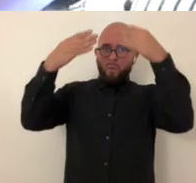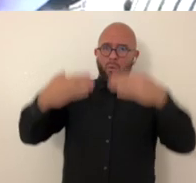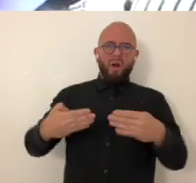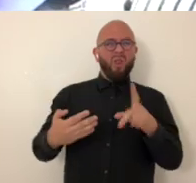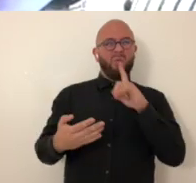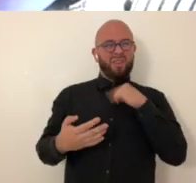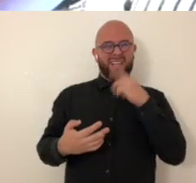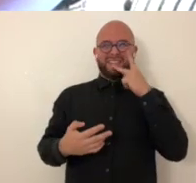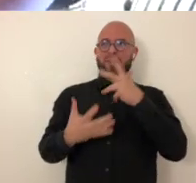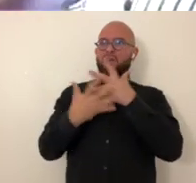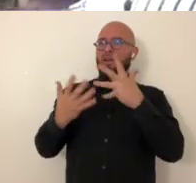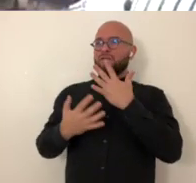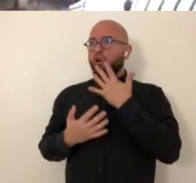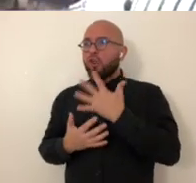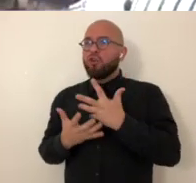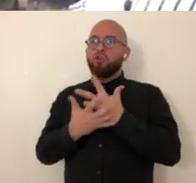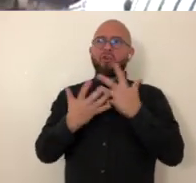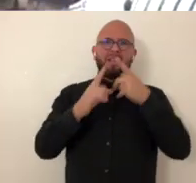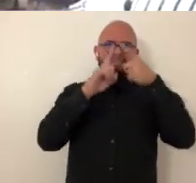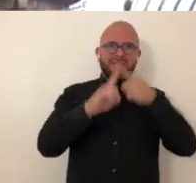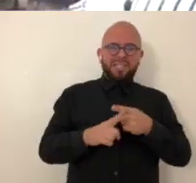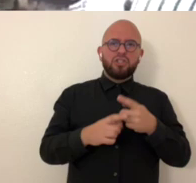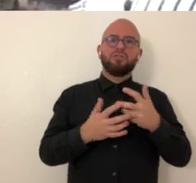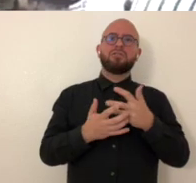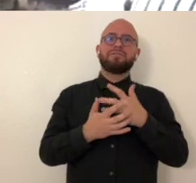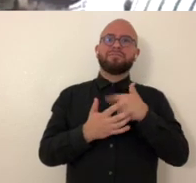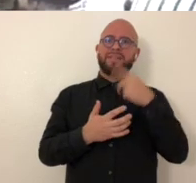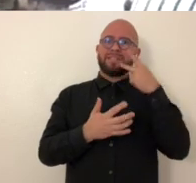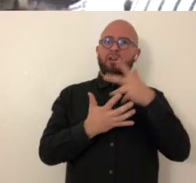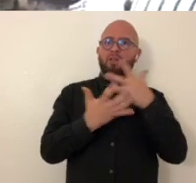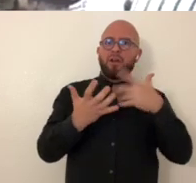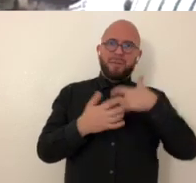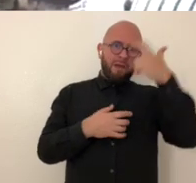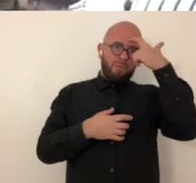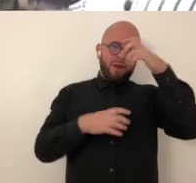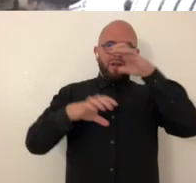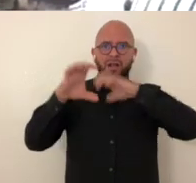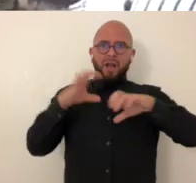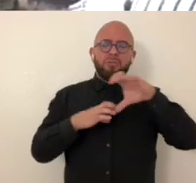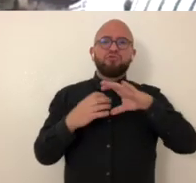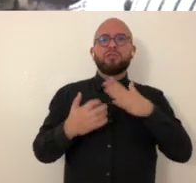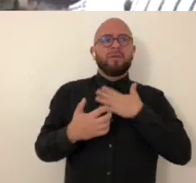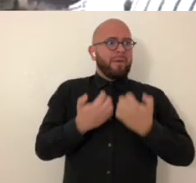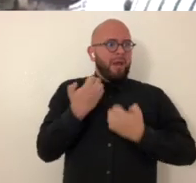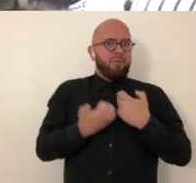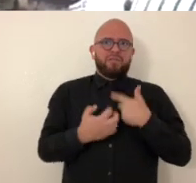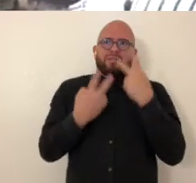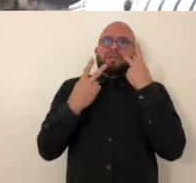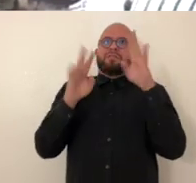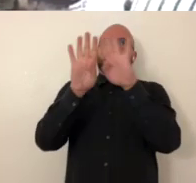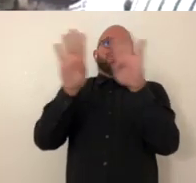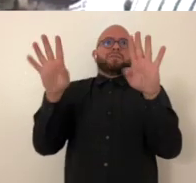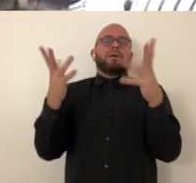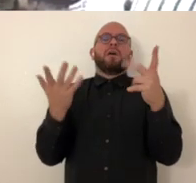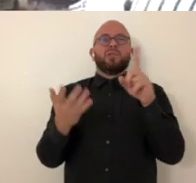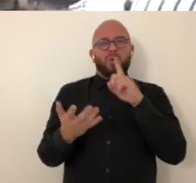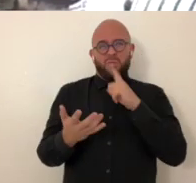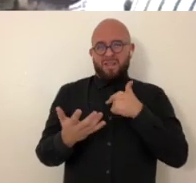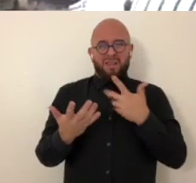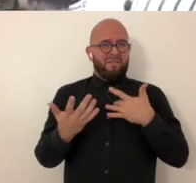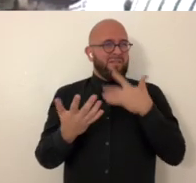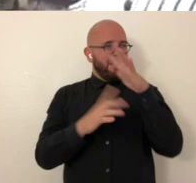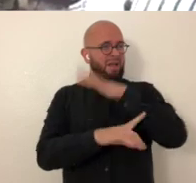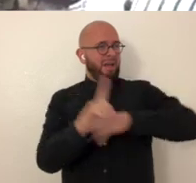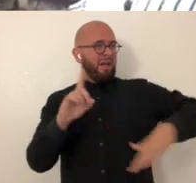a white surface or a wall it's replaced by all these colors and all these details that really reflect my own brain chemistry my own emotions